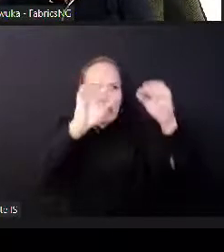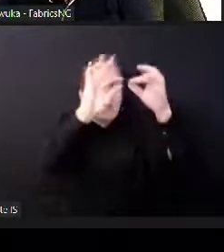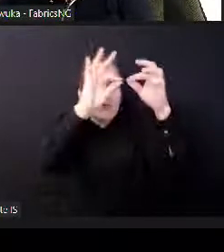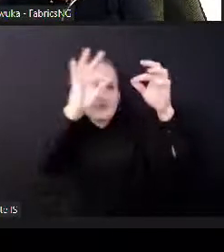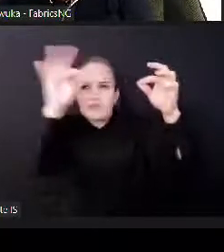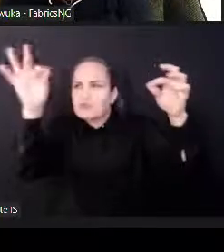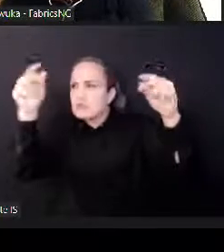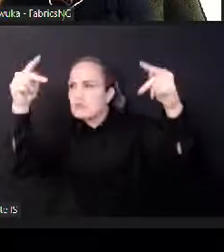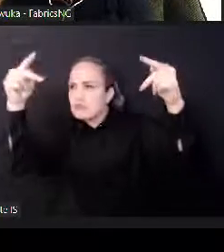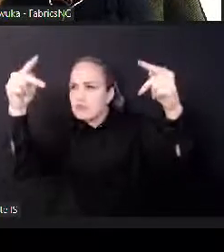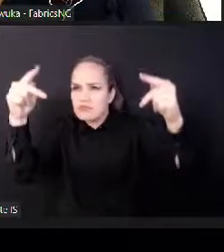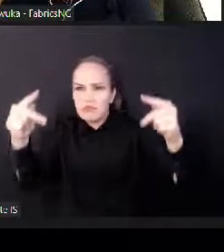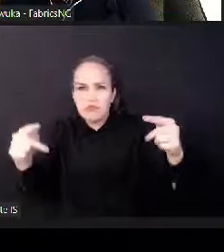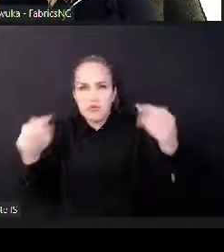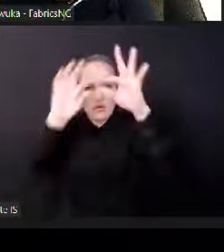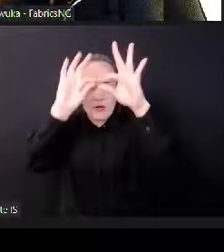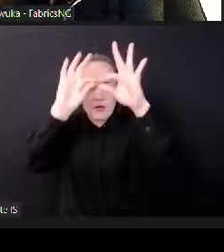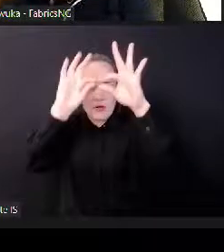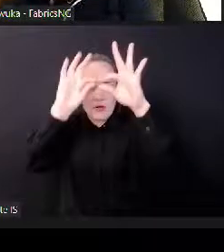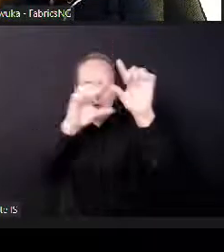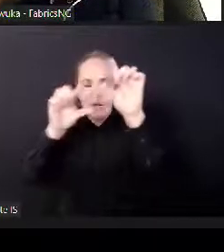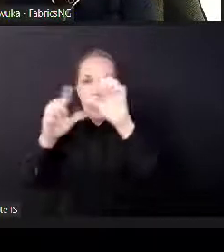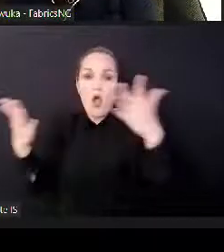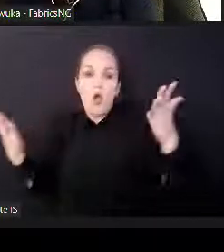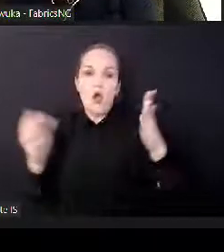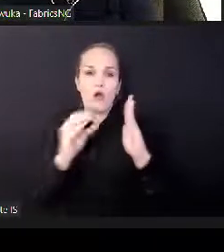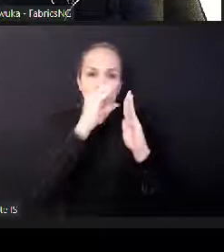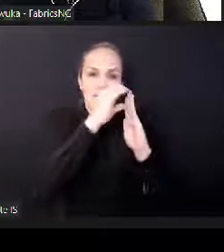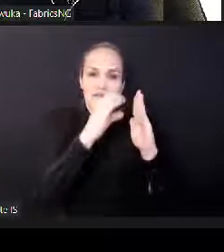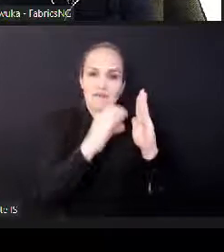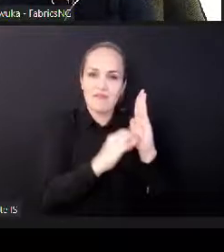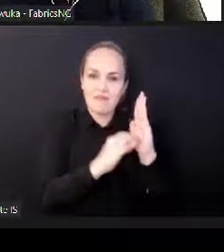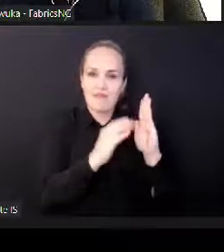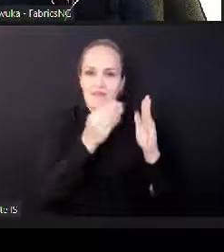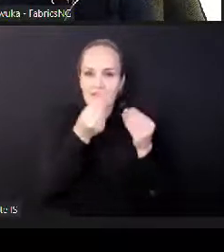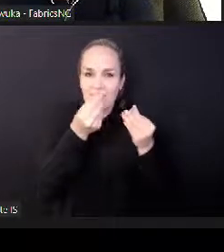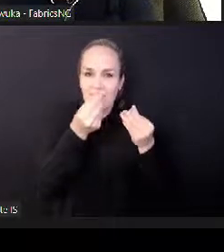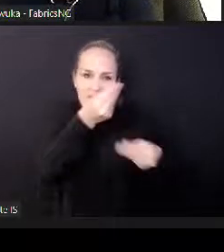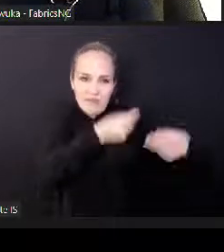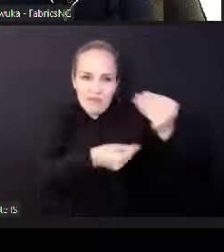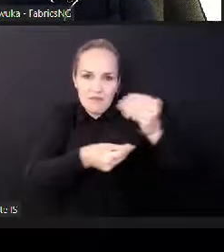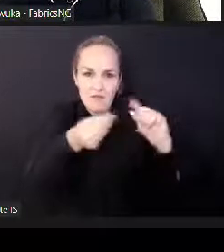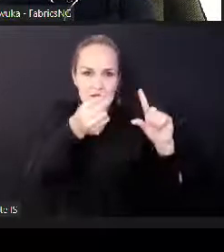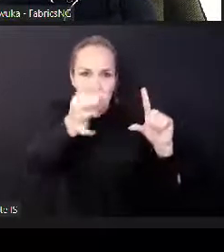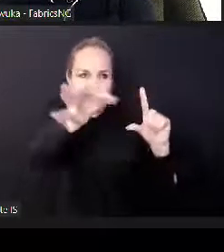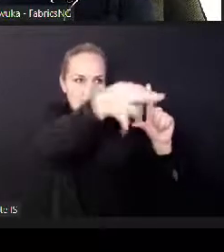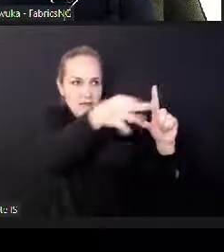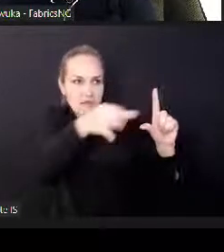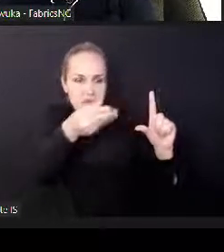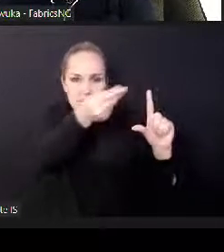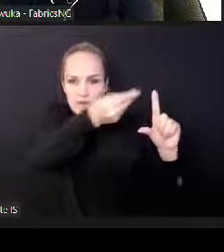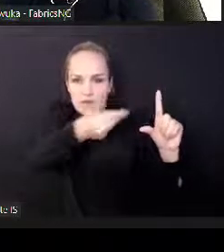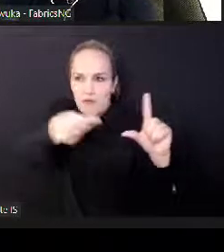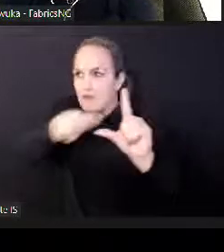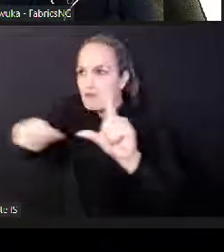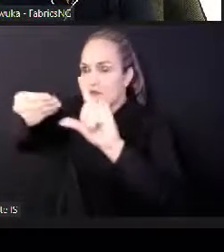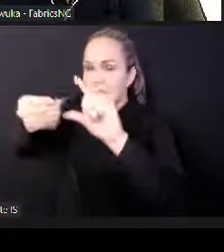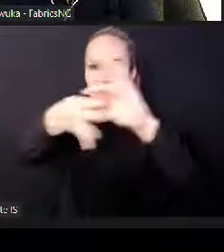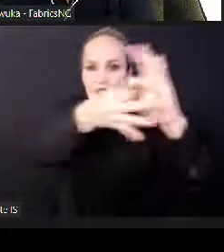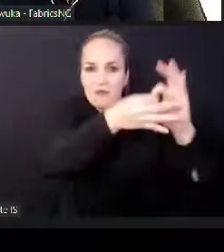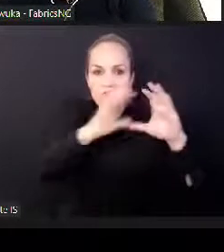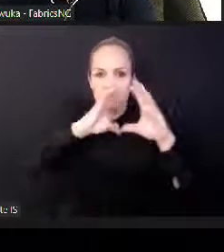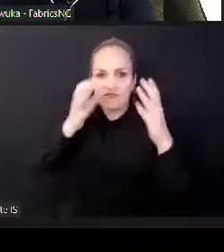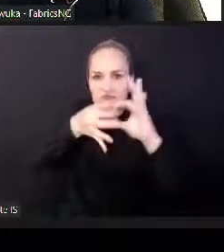kind of things. And these are critical tools for the future of creative industries. I'll give you an example.